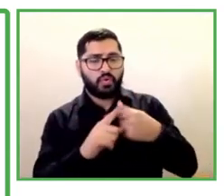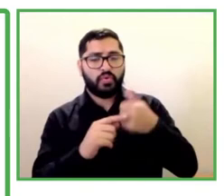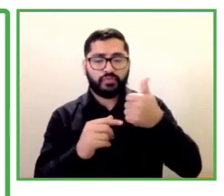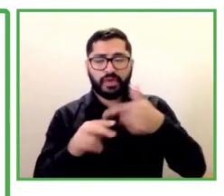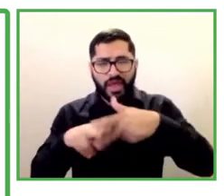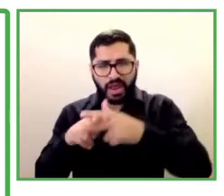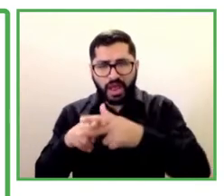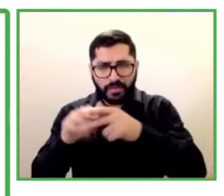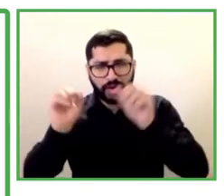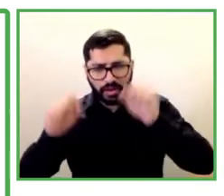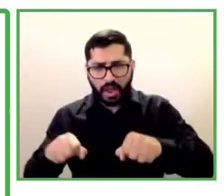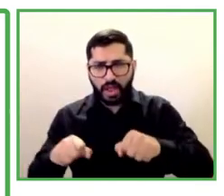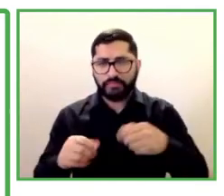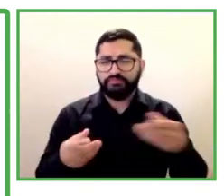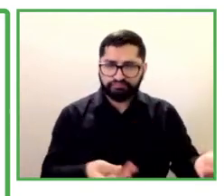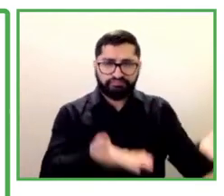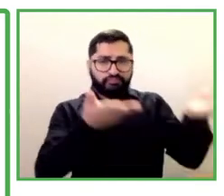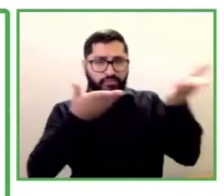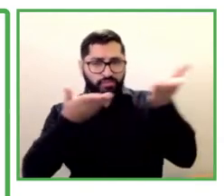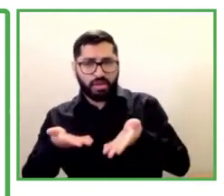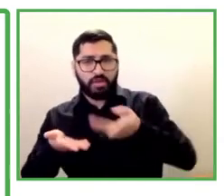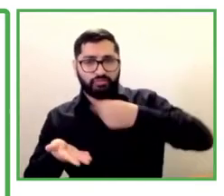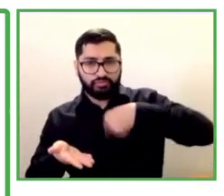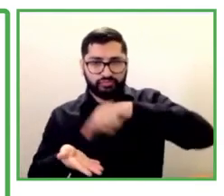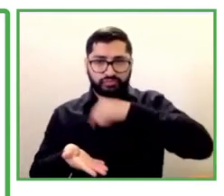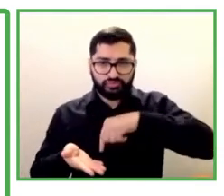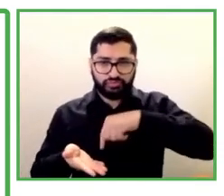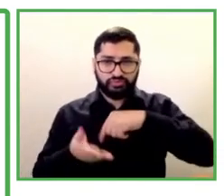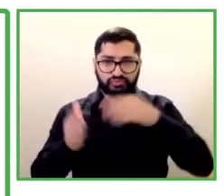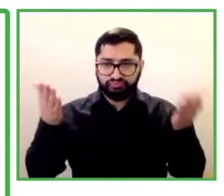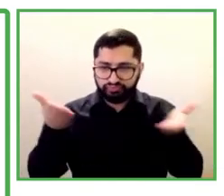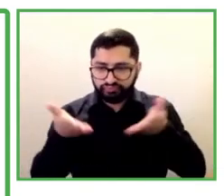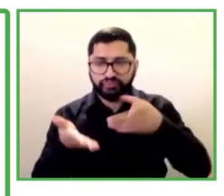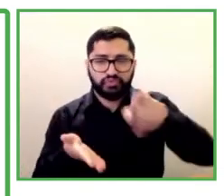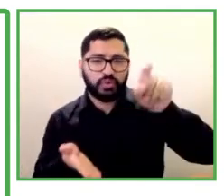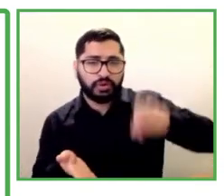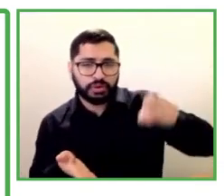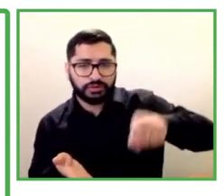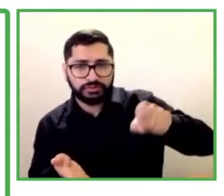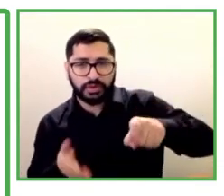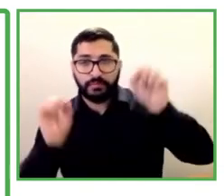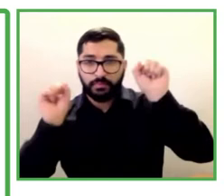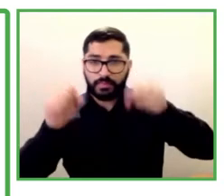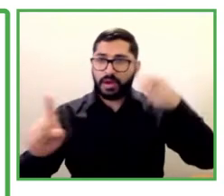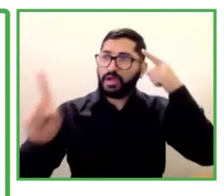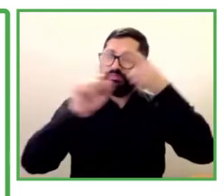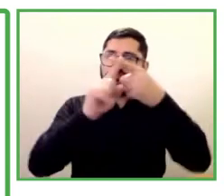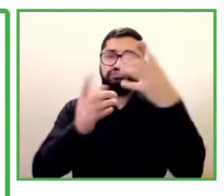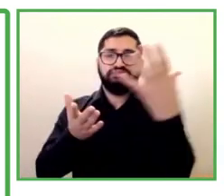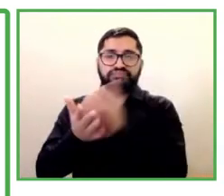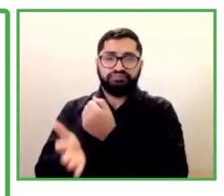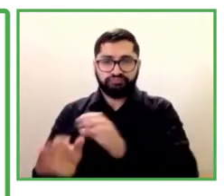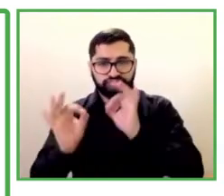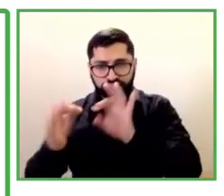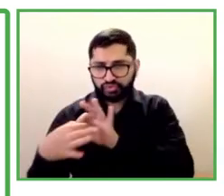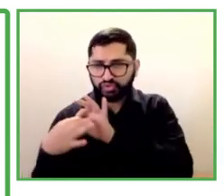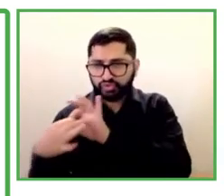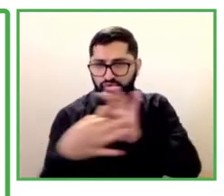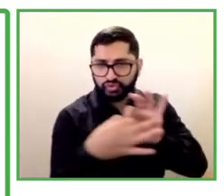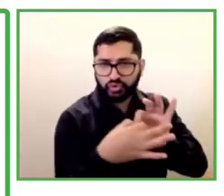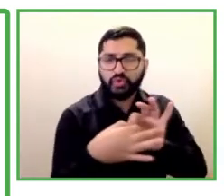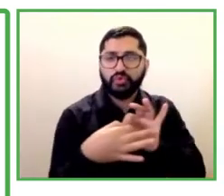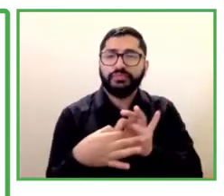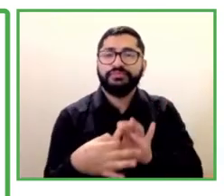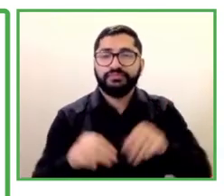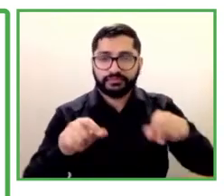making our social franchise partner successful too. With the franchise, with this financing, sorry, with